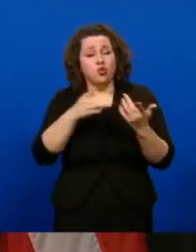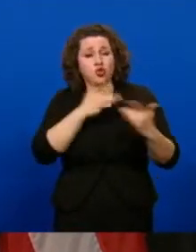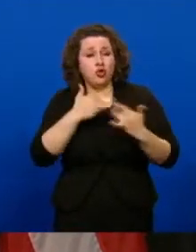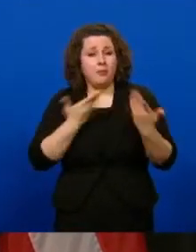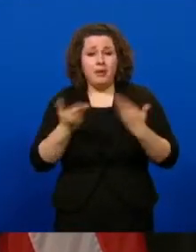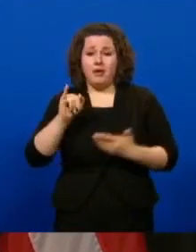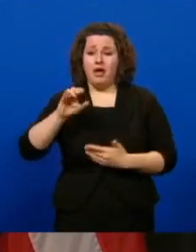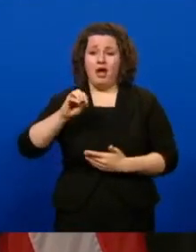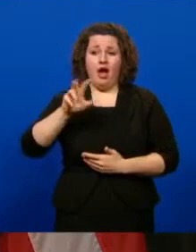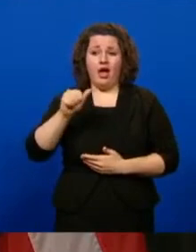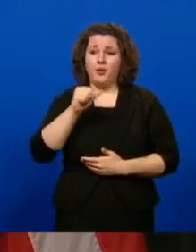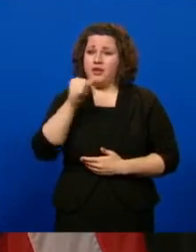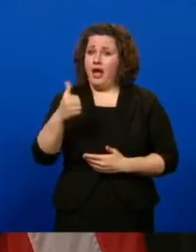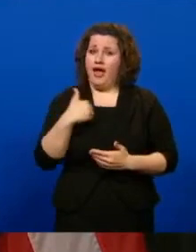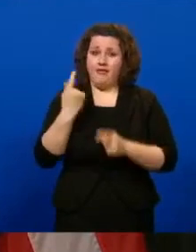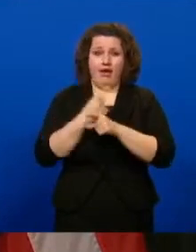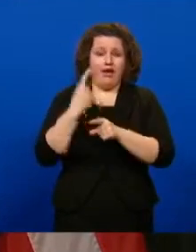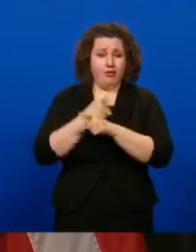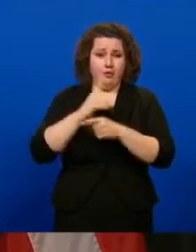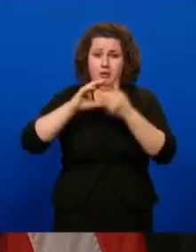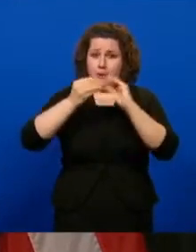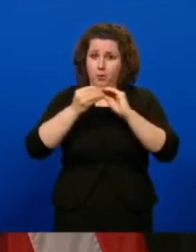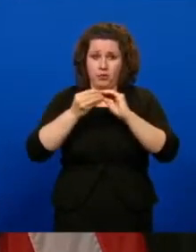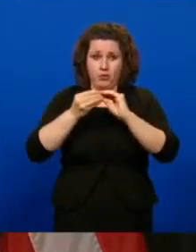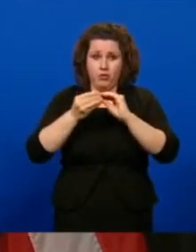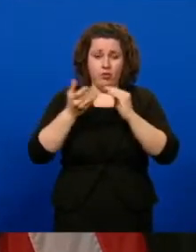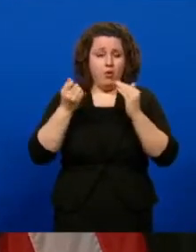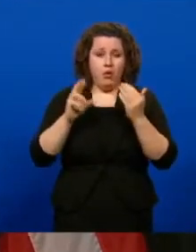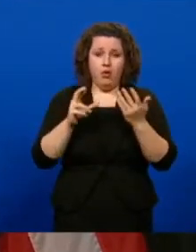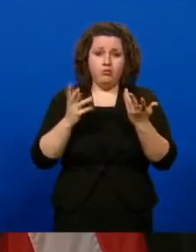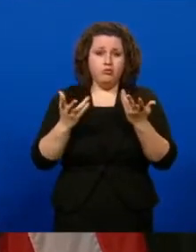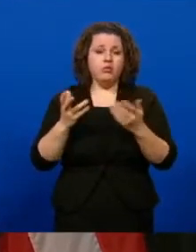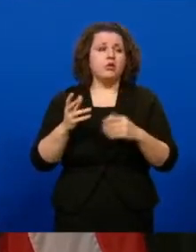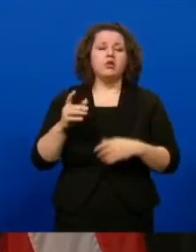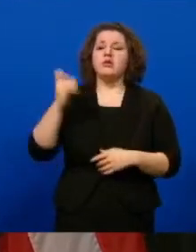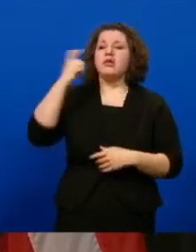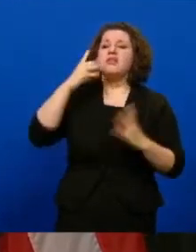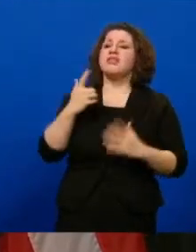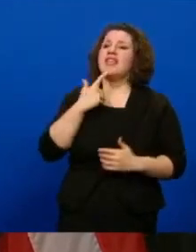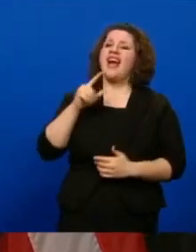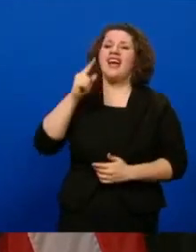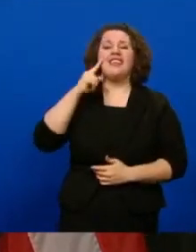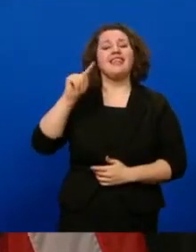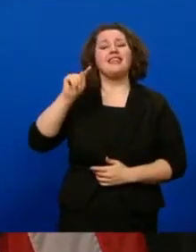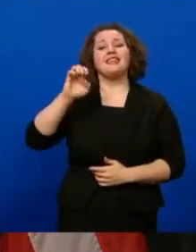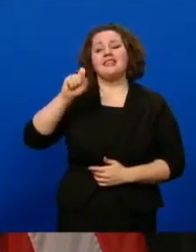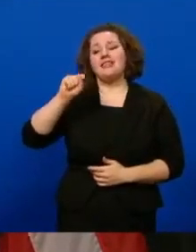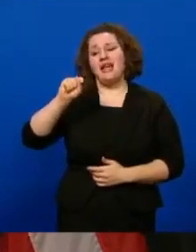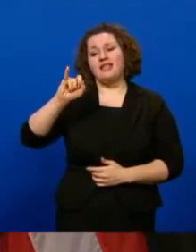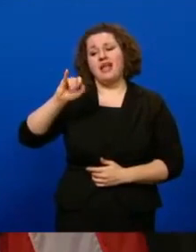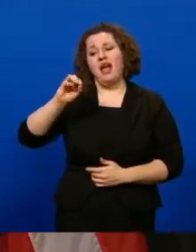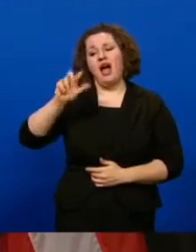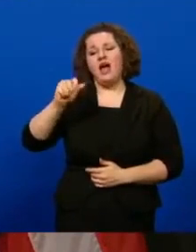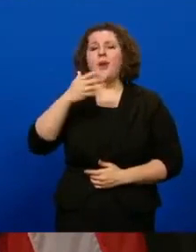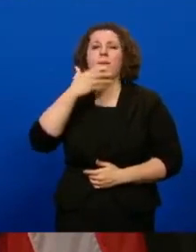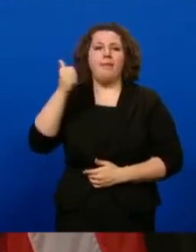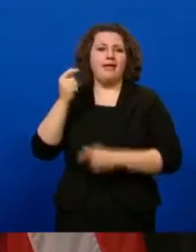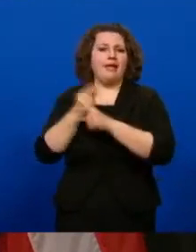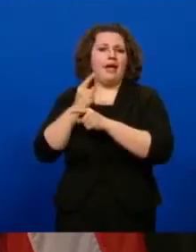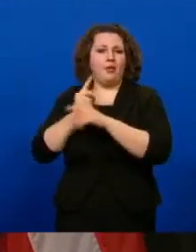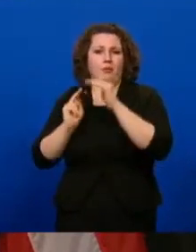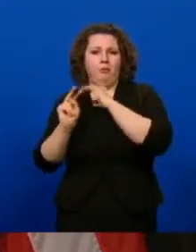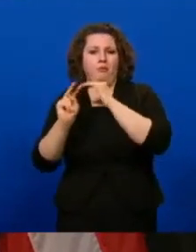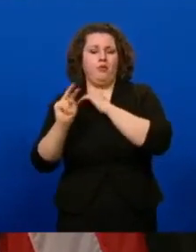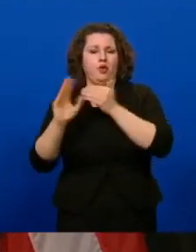may not be getting an accurate picture of the infection rate? Probably Test Iowa gives us the best accurate projections